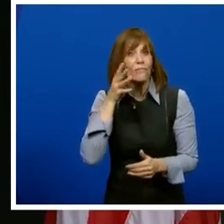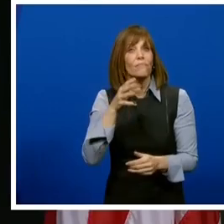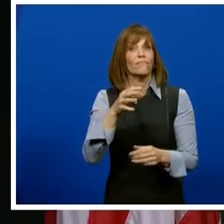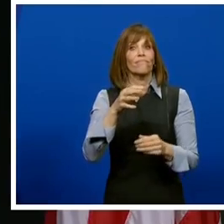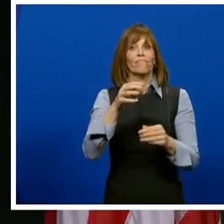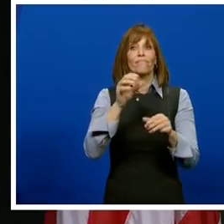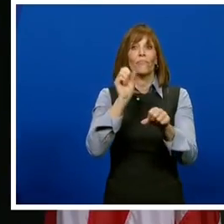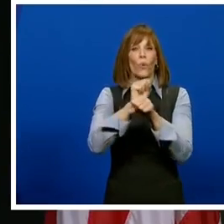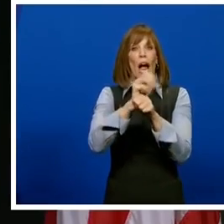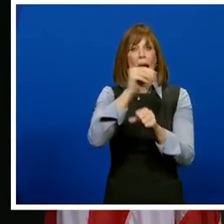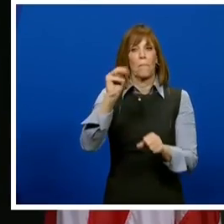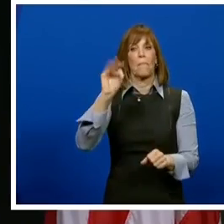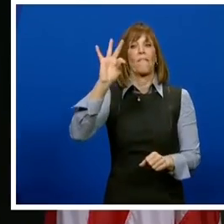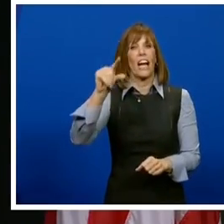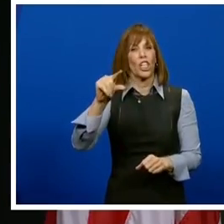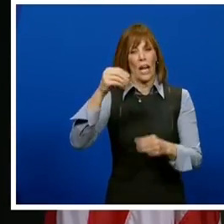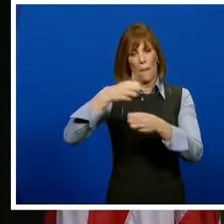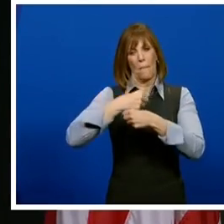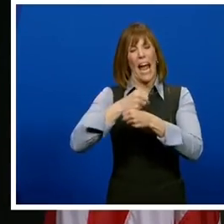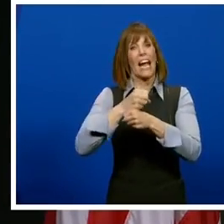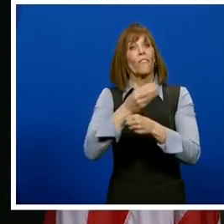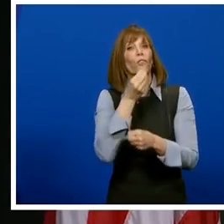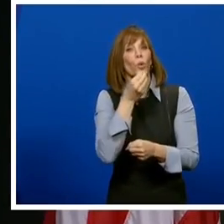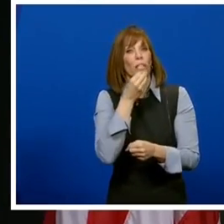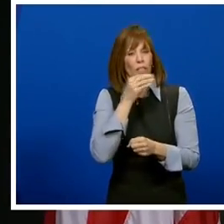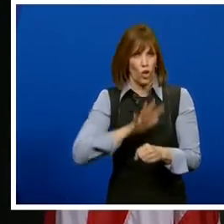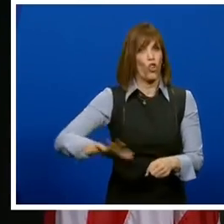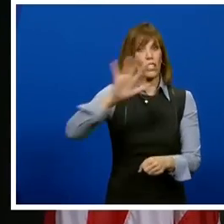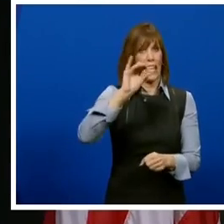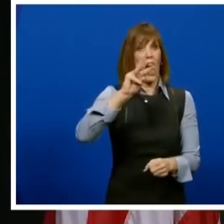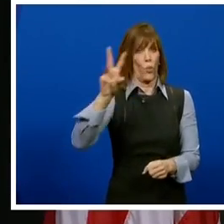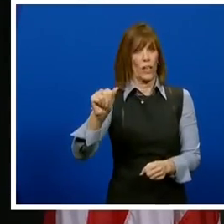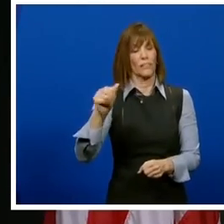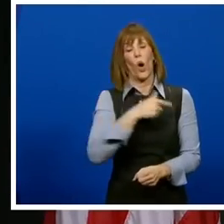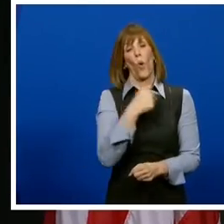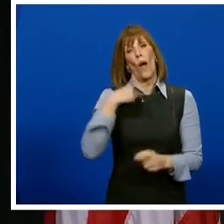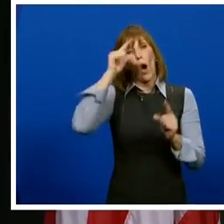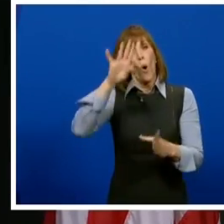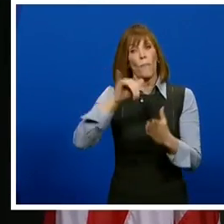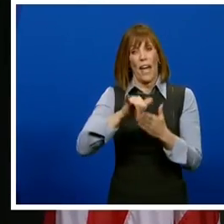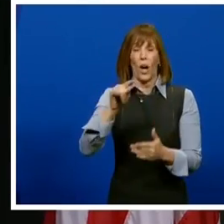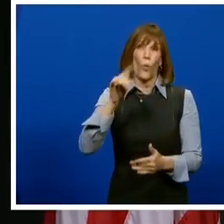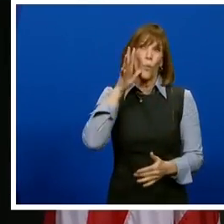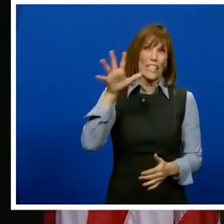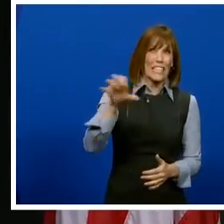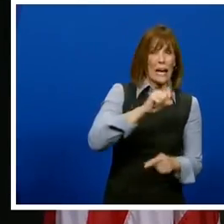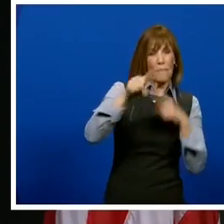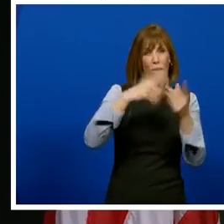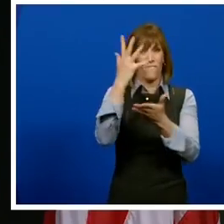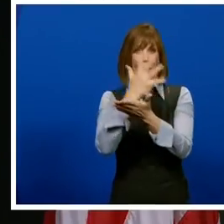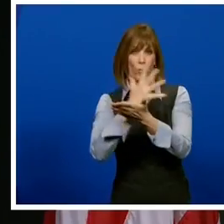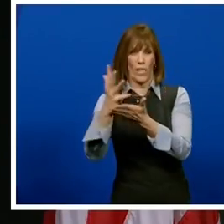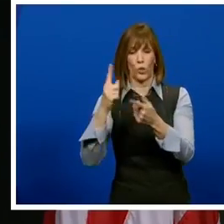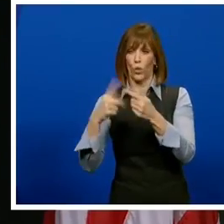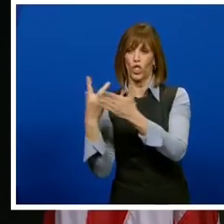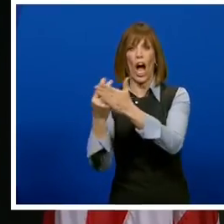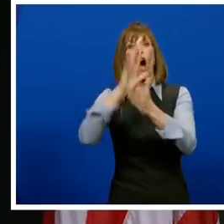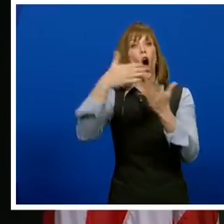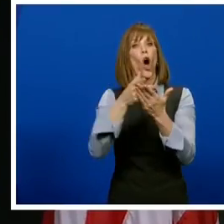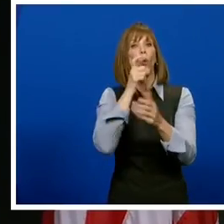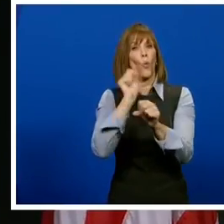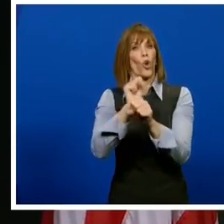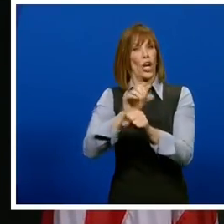manufacturing and distribution companies across Iowa. We anticipate that it will take five weeks to vaccinate this